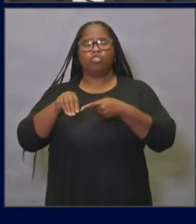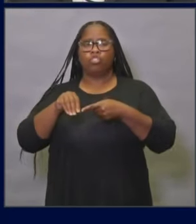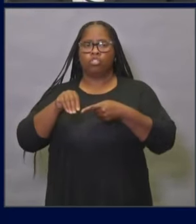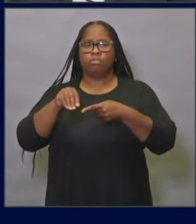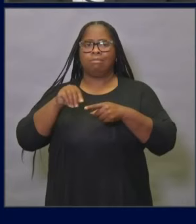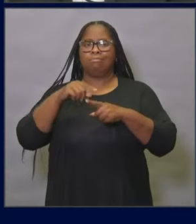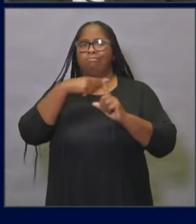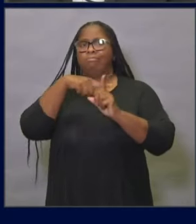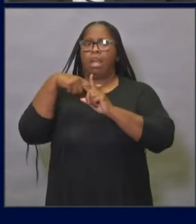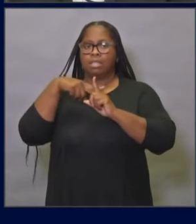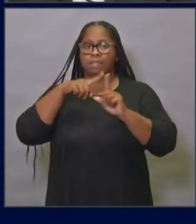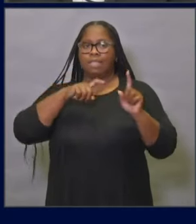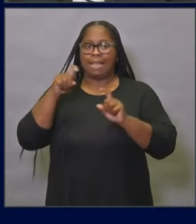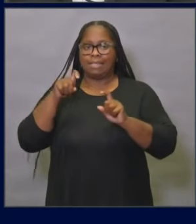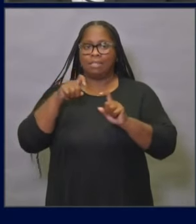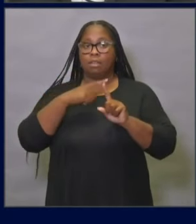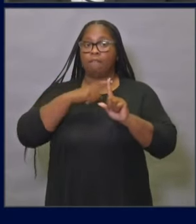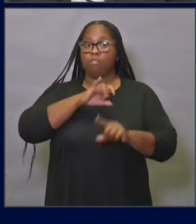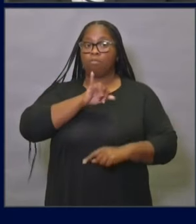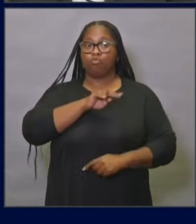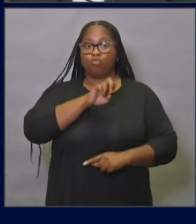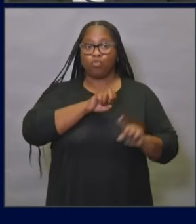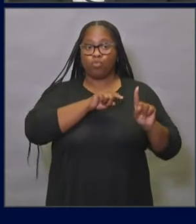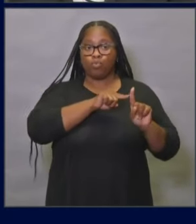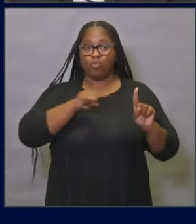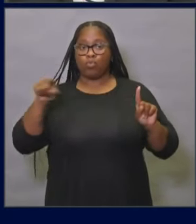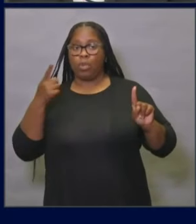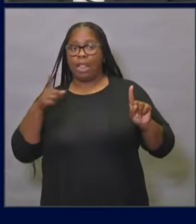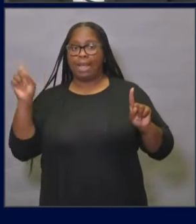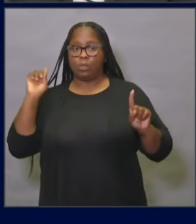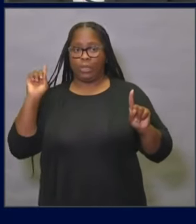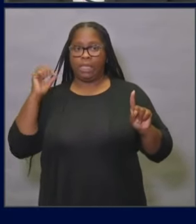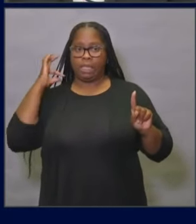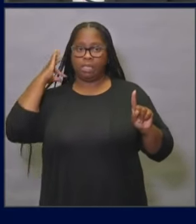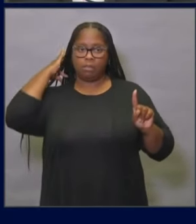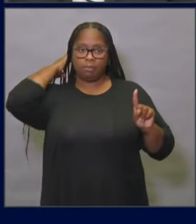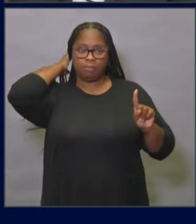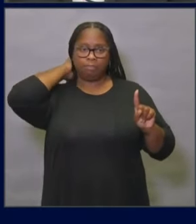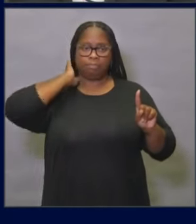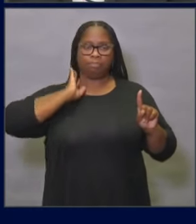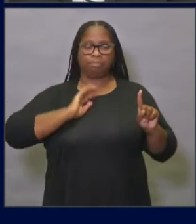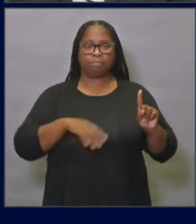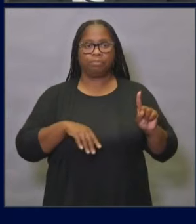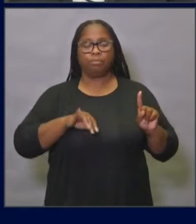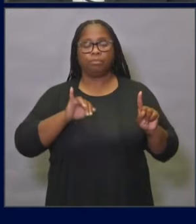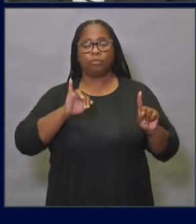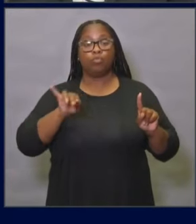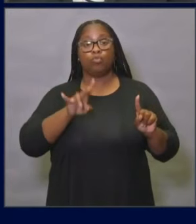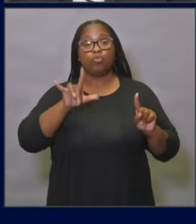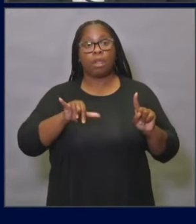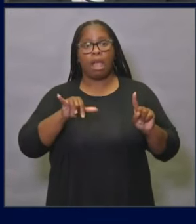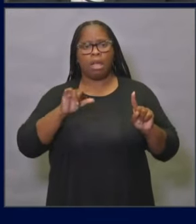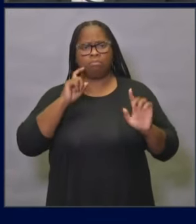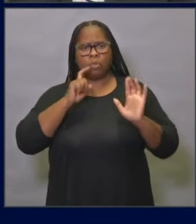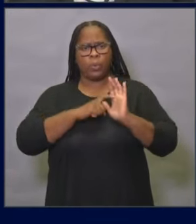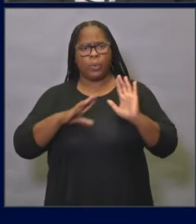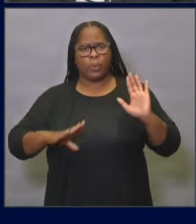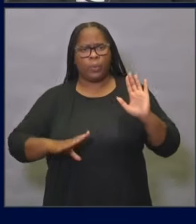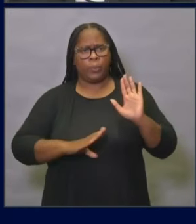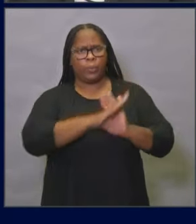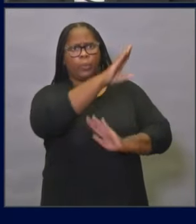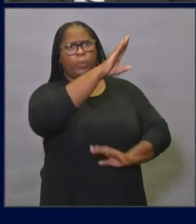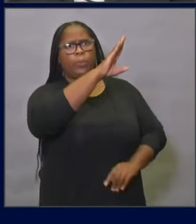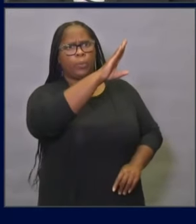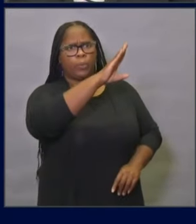results from June through last week. While our case numbers were spiking in July, we also saw a rapid increase in the percent of tests